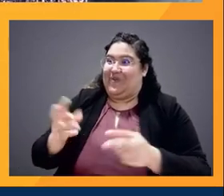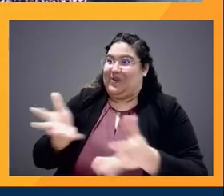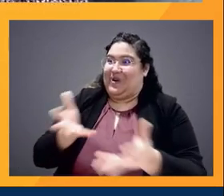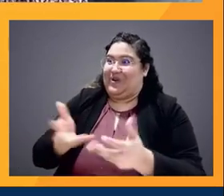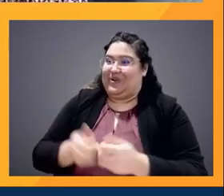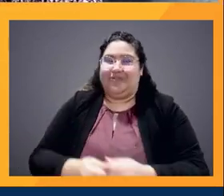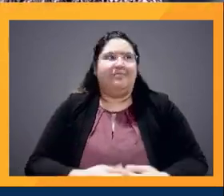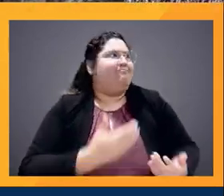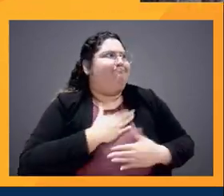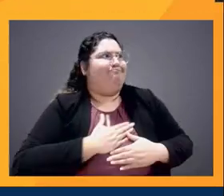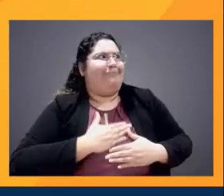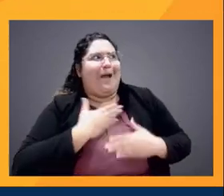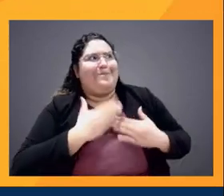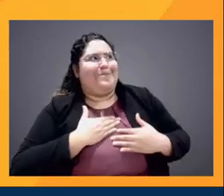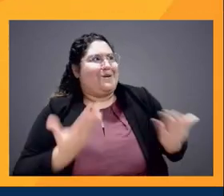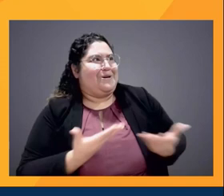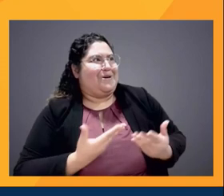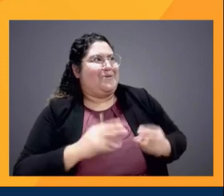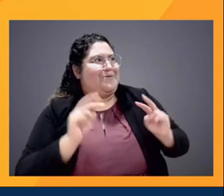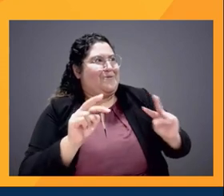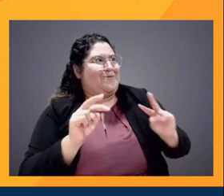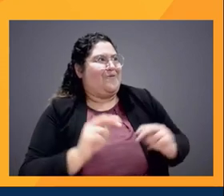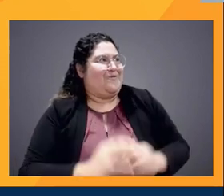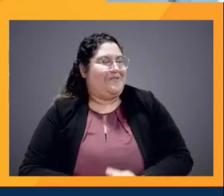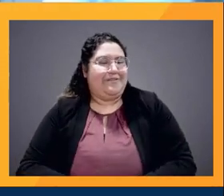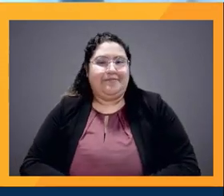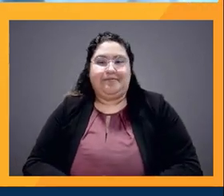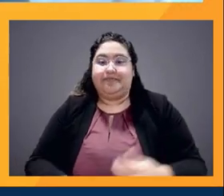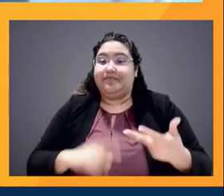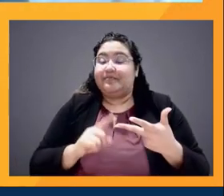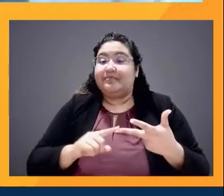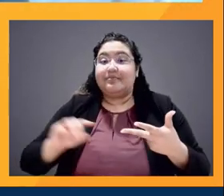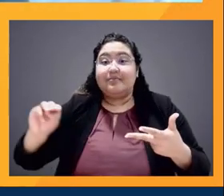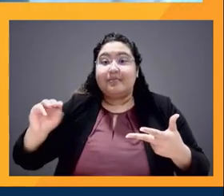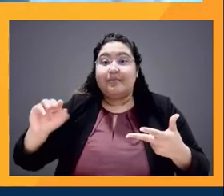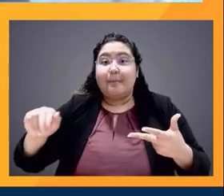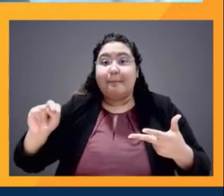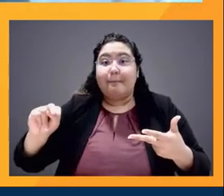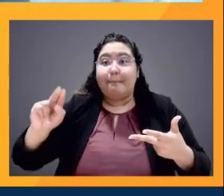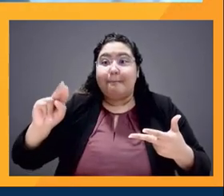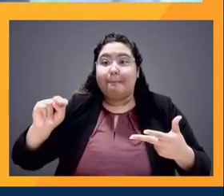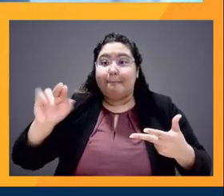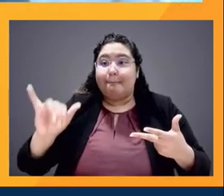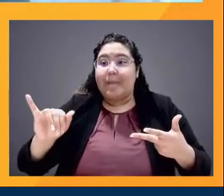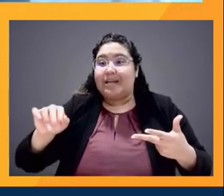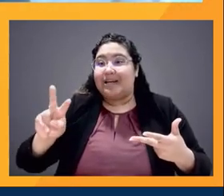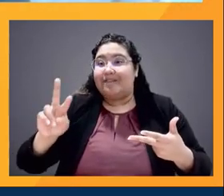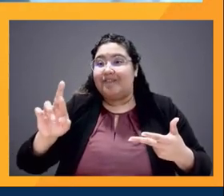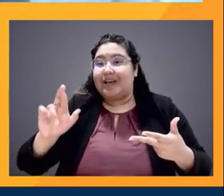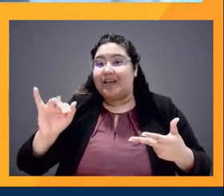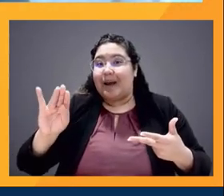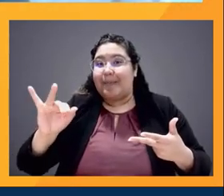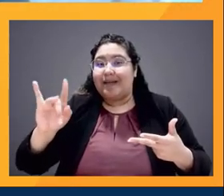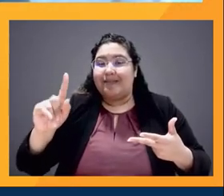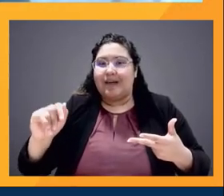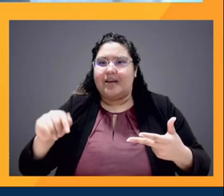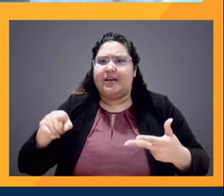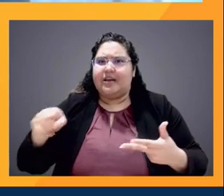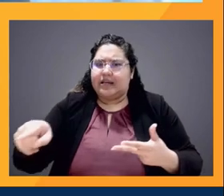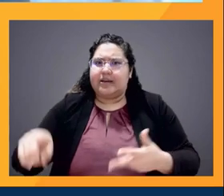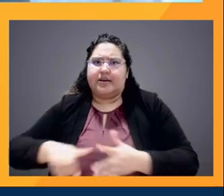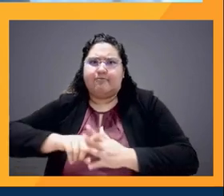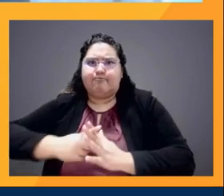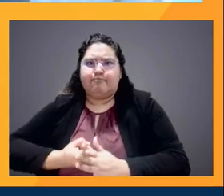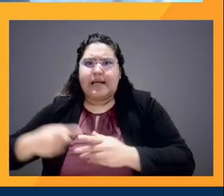And last but not least, Manny Miravete, Director of Spanish Language Original Content at